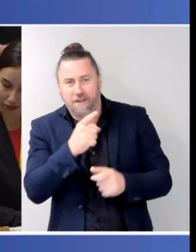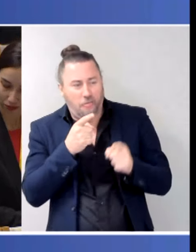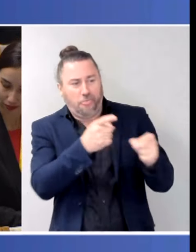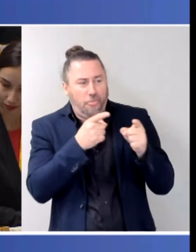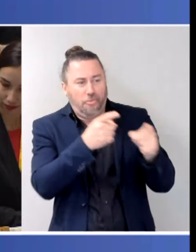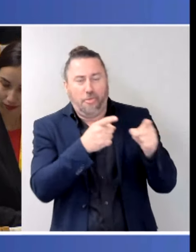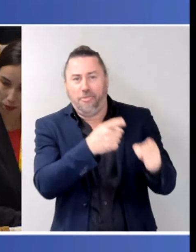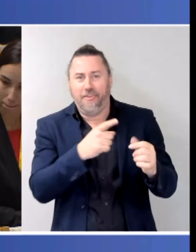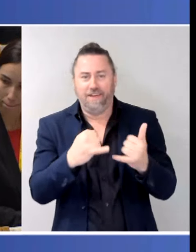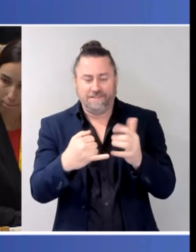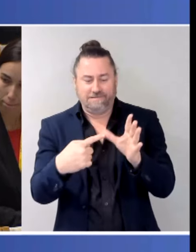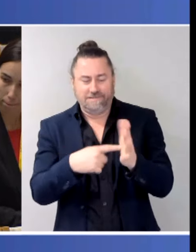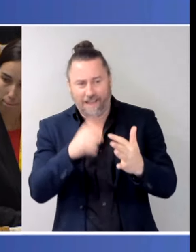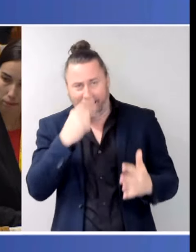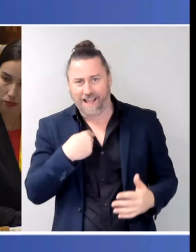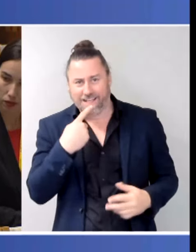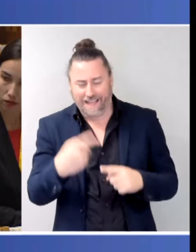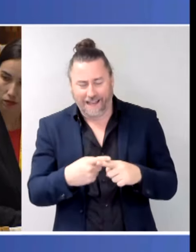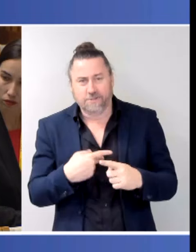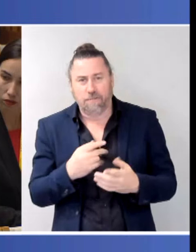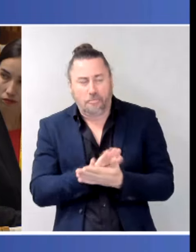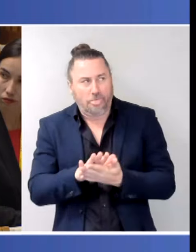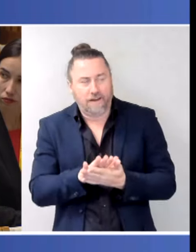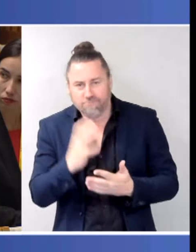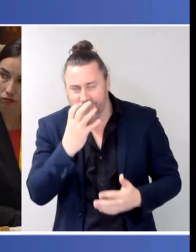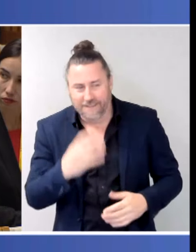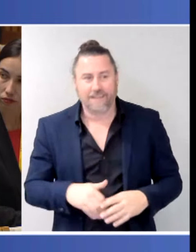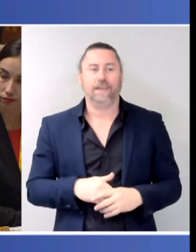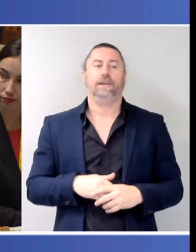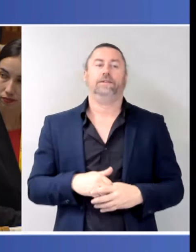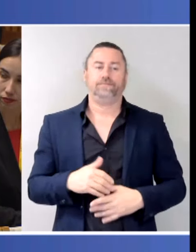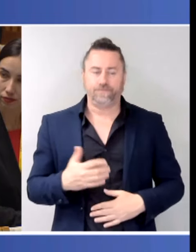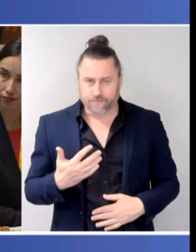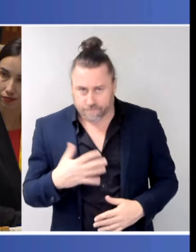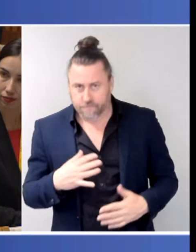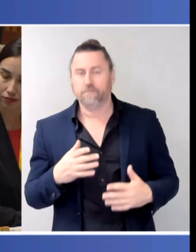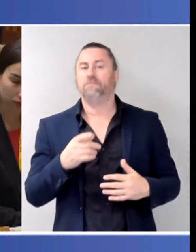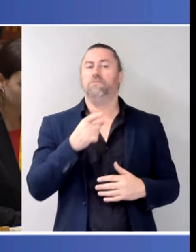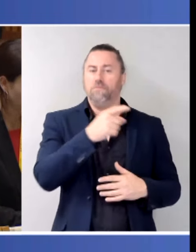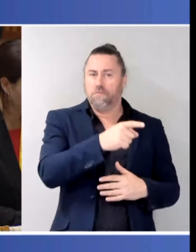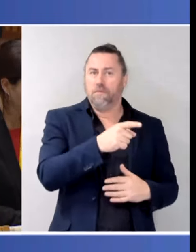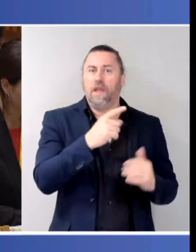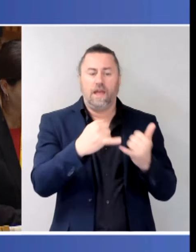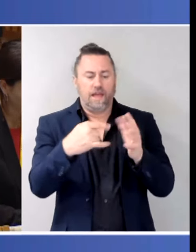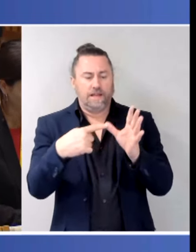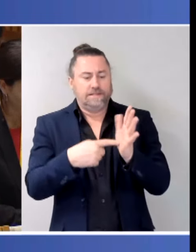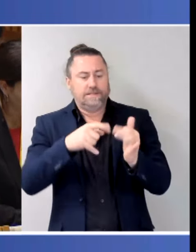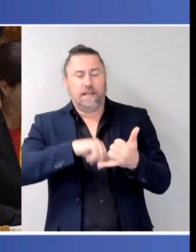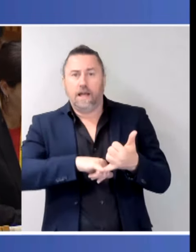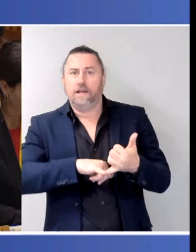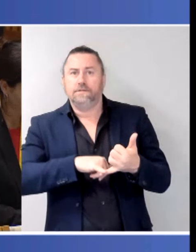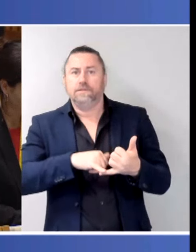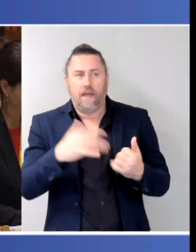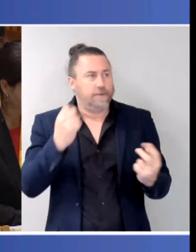And that because they've been unable to get sufficient frontline workers. I think it's the numbers